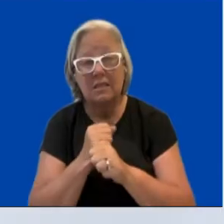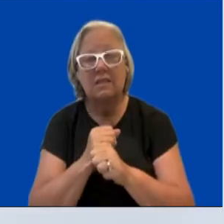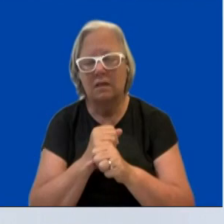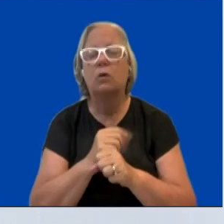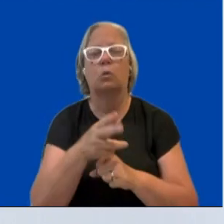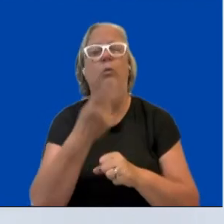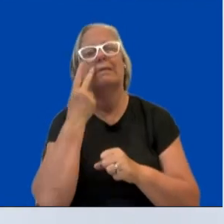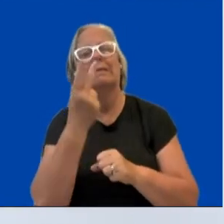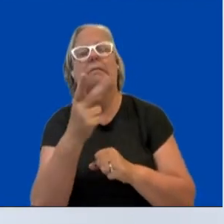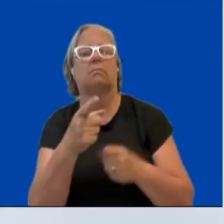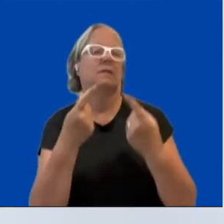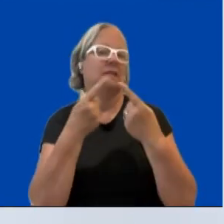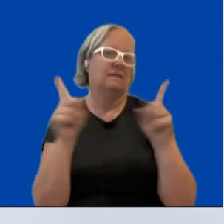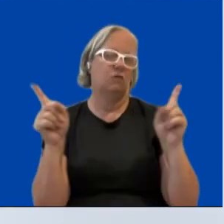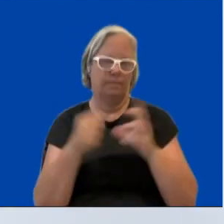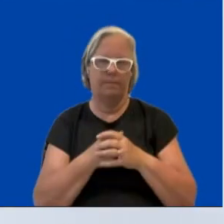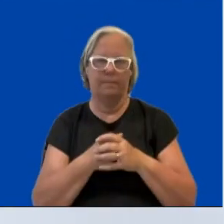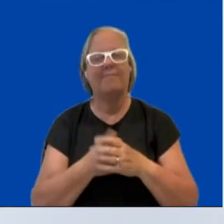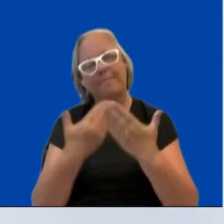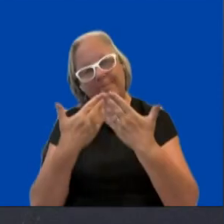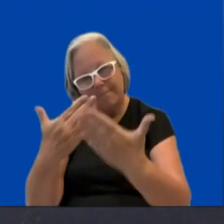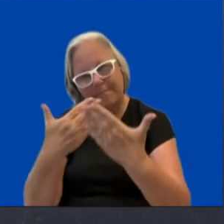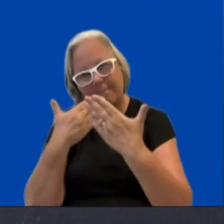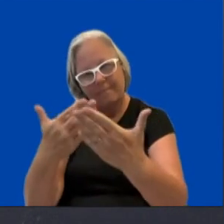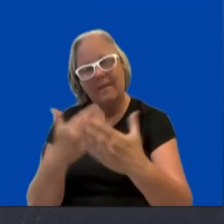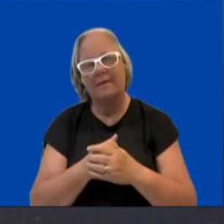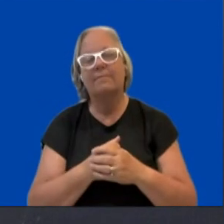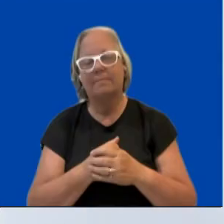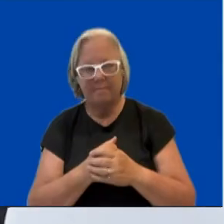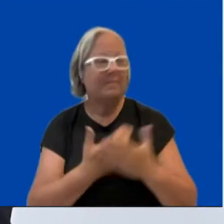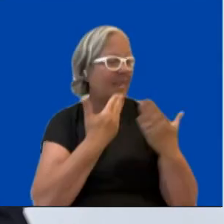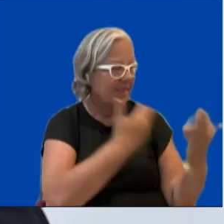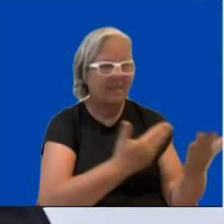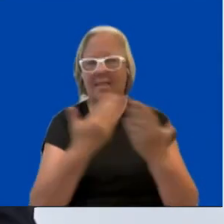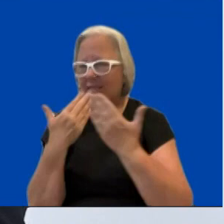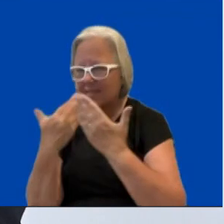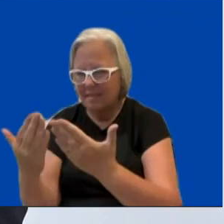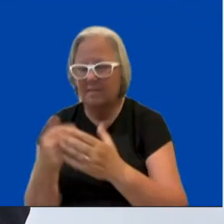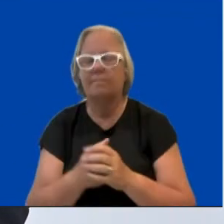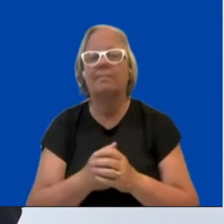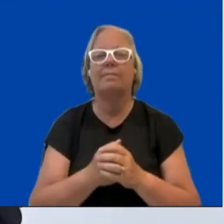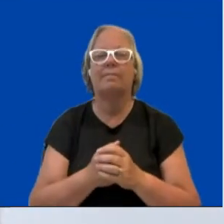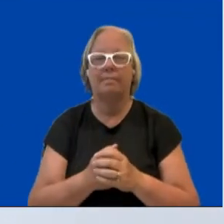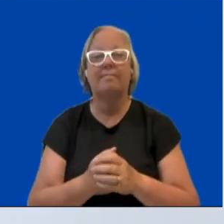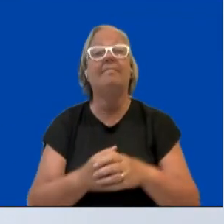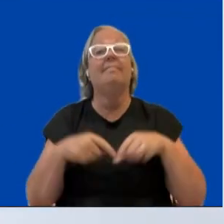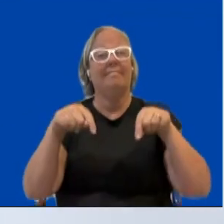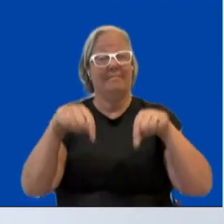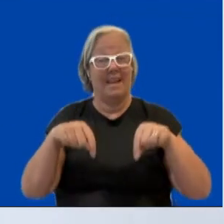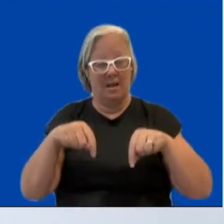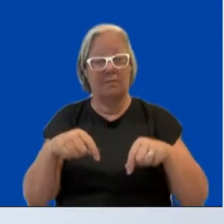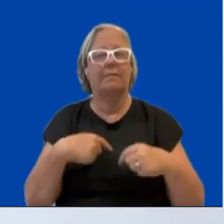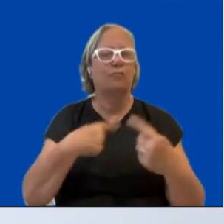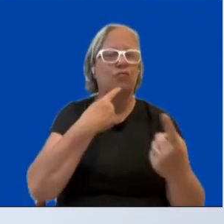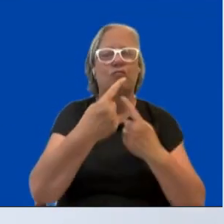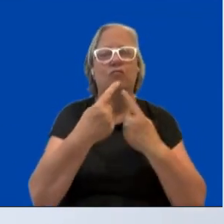And we hope so. Thank you so much both. Thank you, Caroline. Thank you, Kim. And now it's time to speak about the findings of